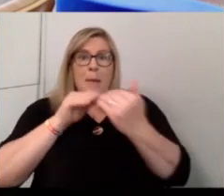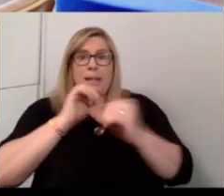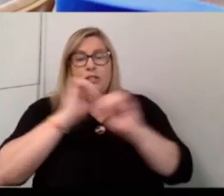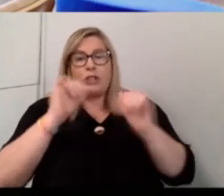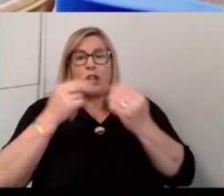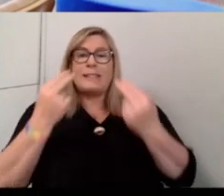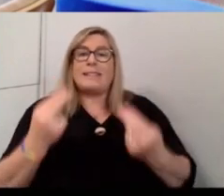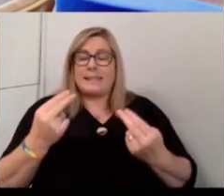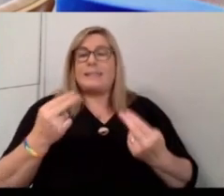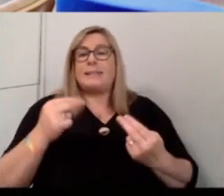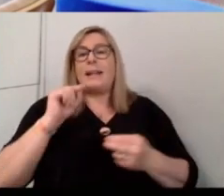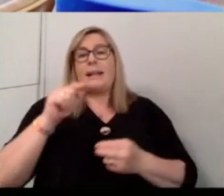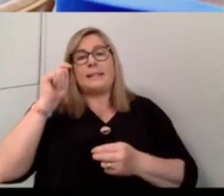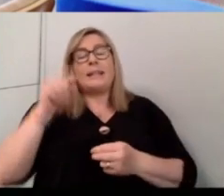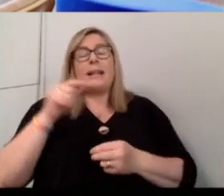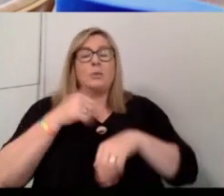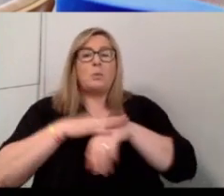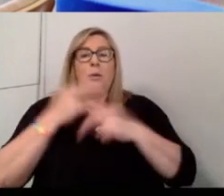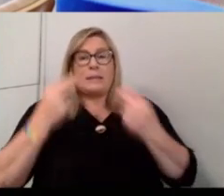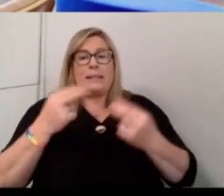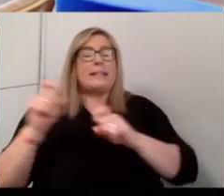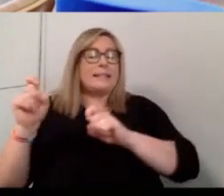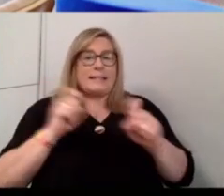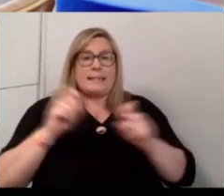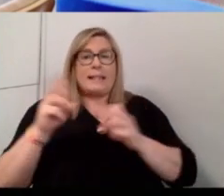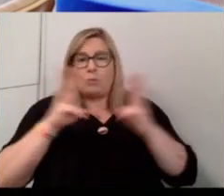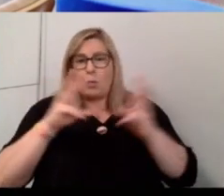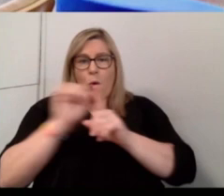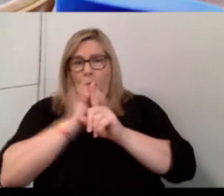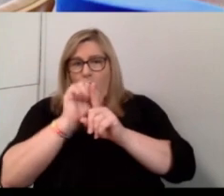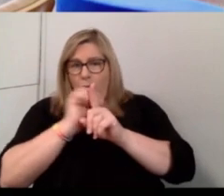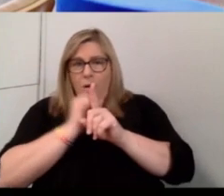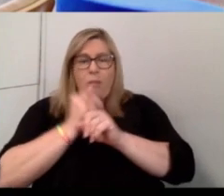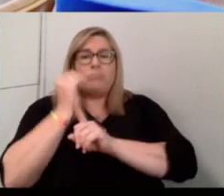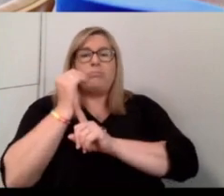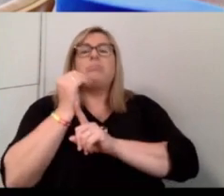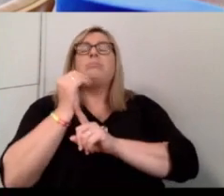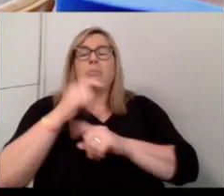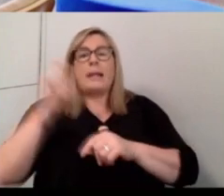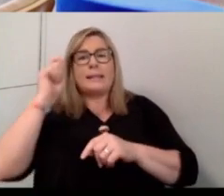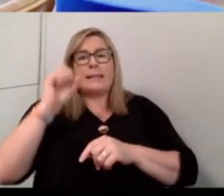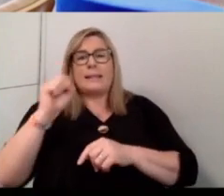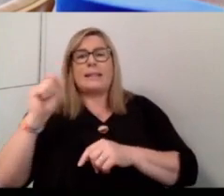where there's still a bit of work to be done. And I do think in terms of Stephen's